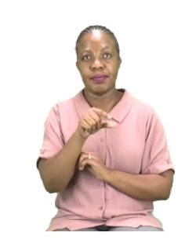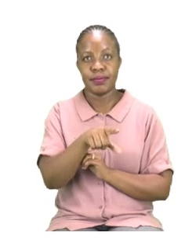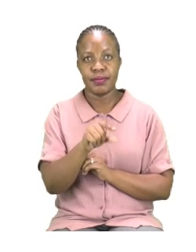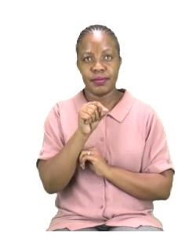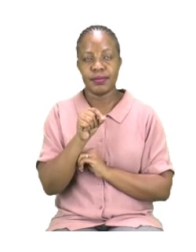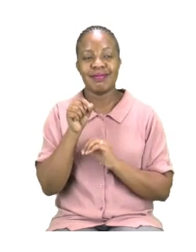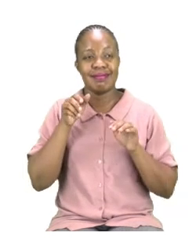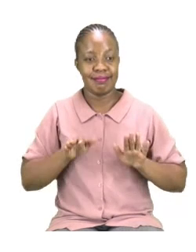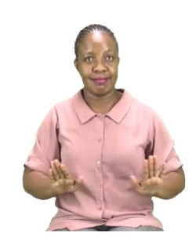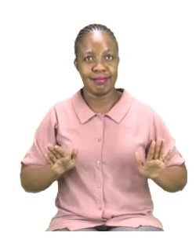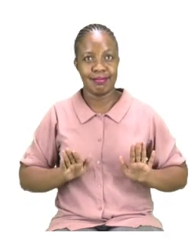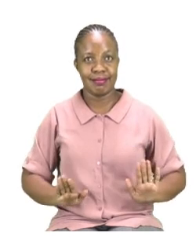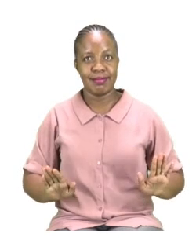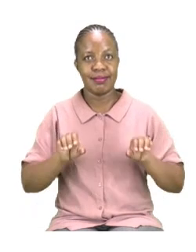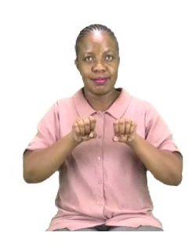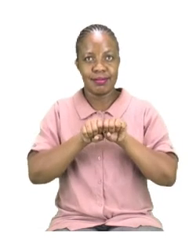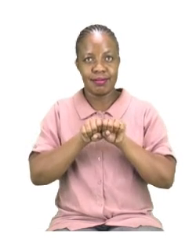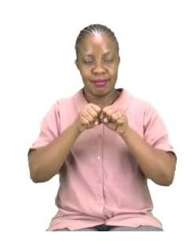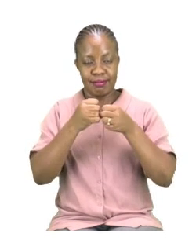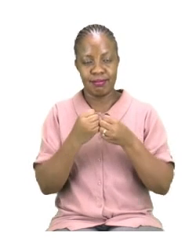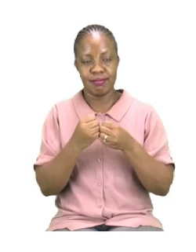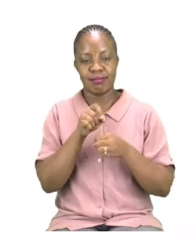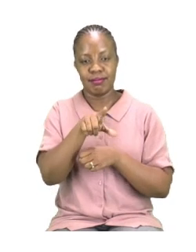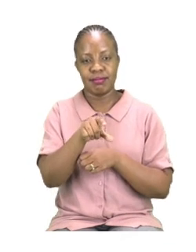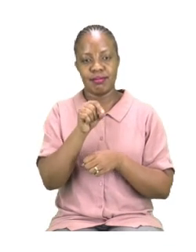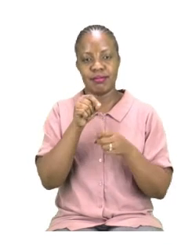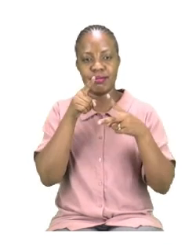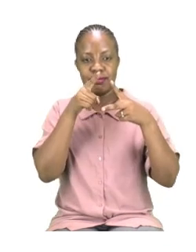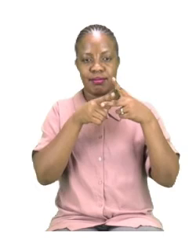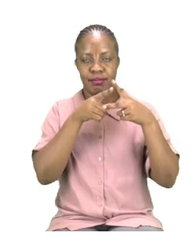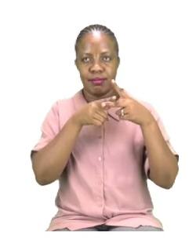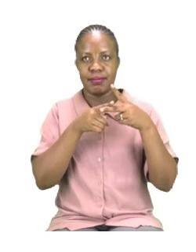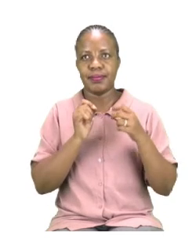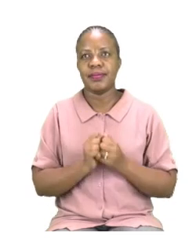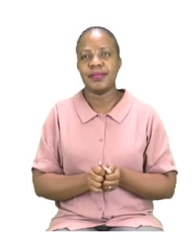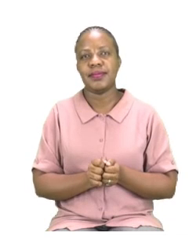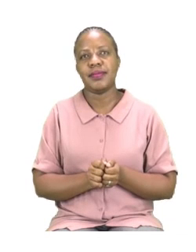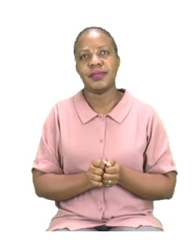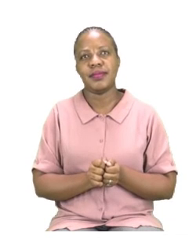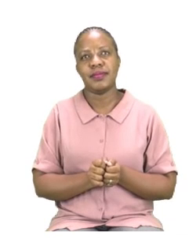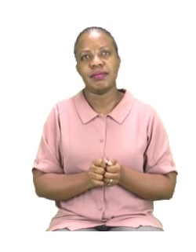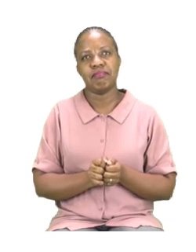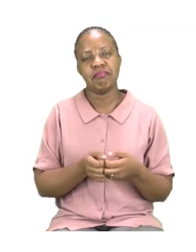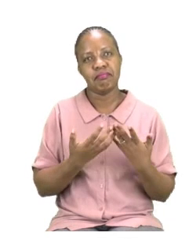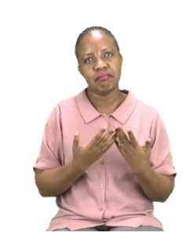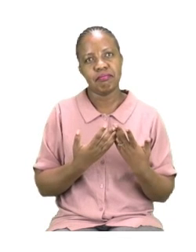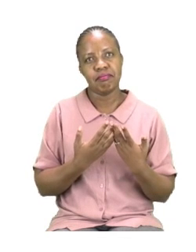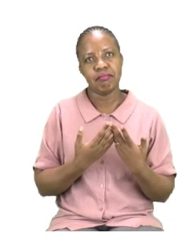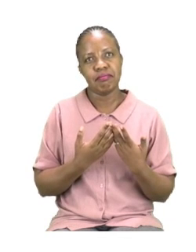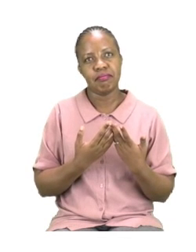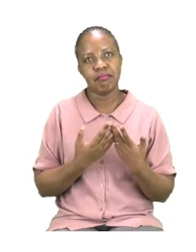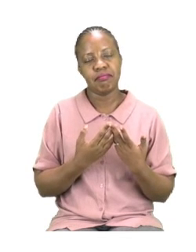girls broke the window. We are going to be replacing the